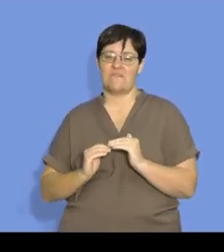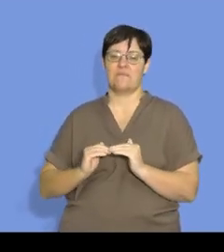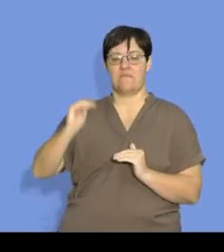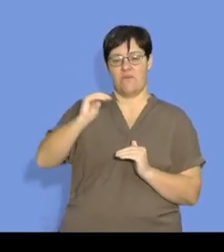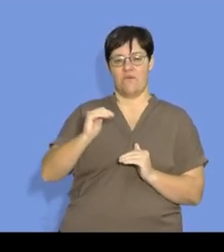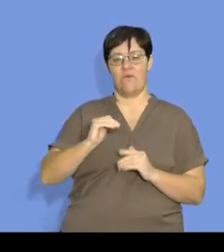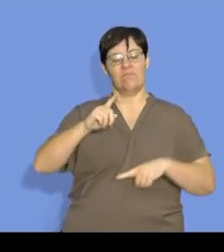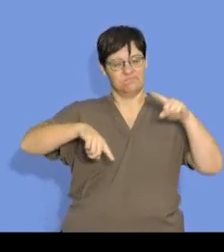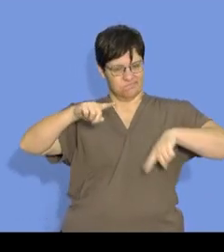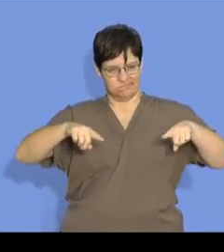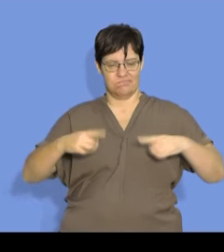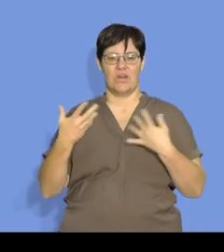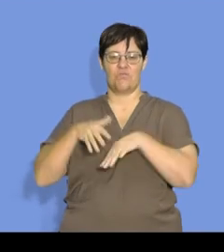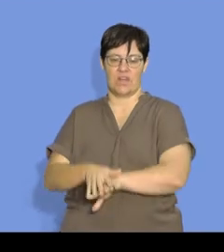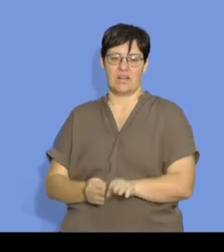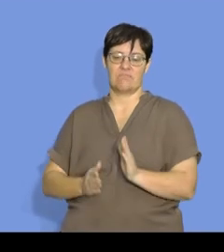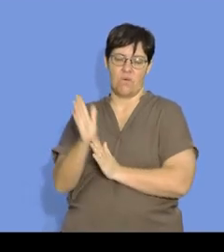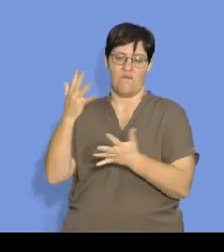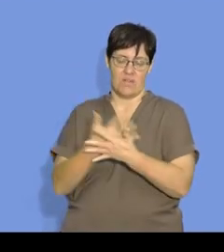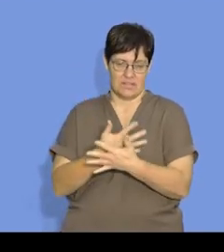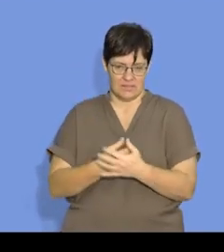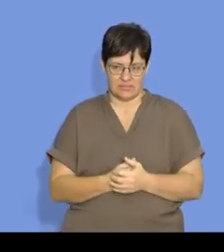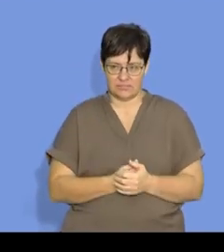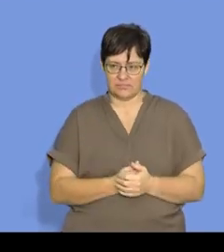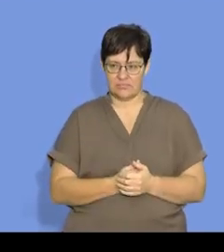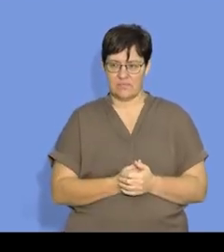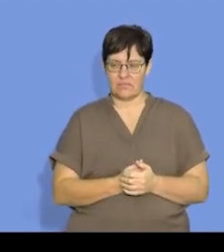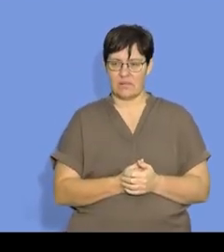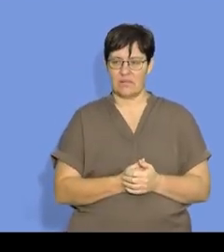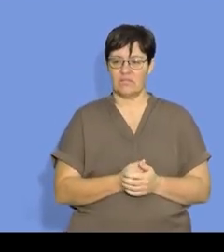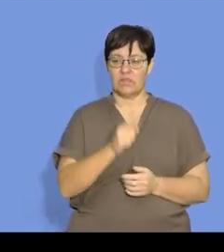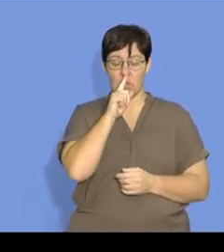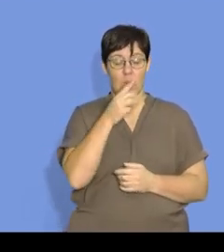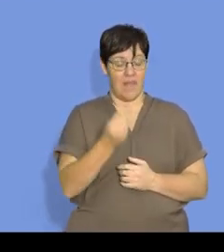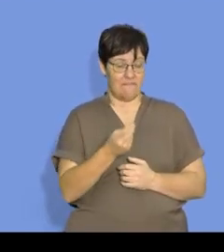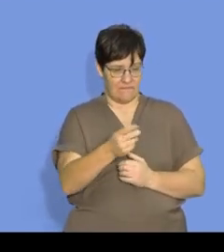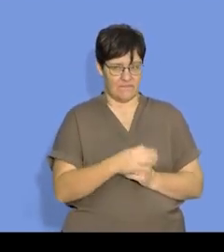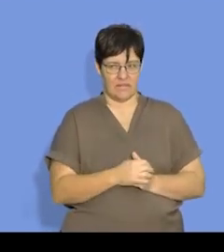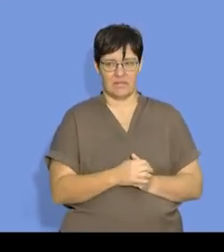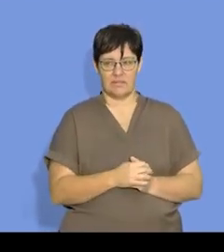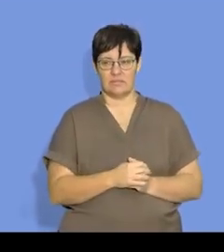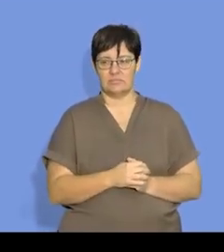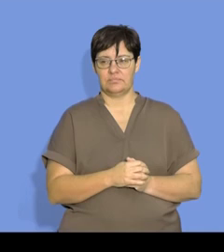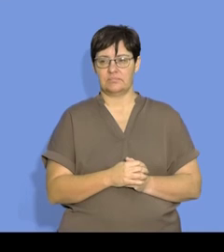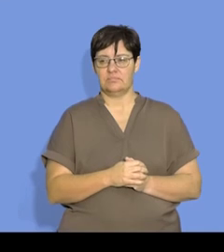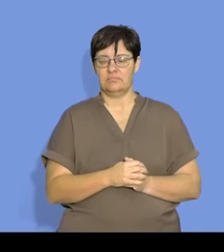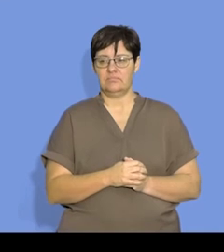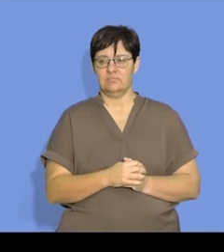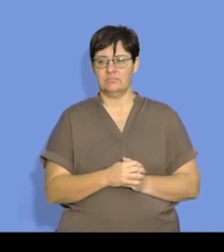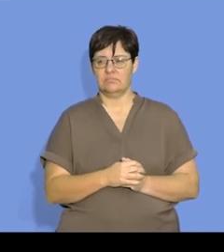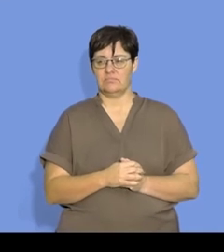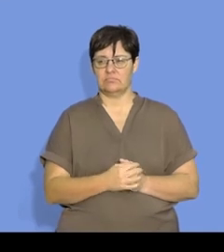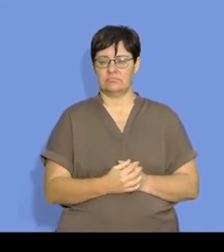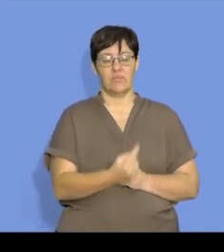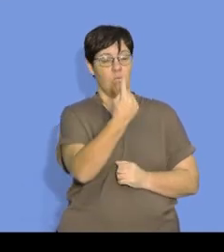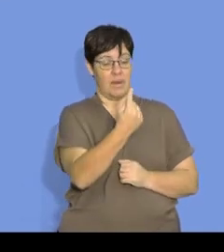increased rate of reaction. So, if we look at what we have in front of us here, we actually